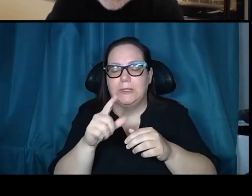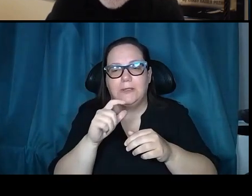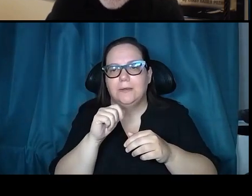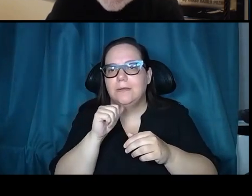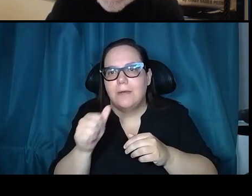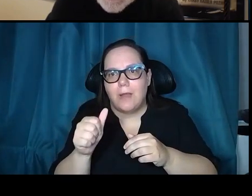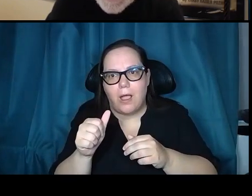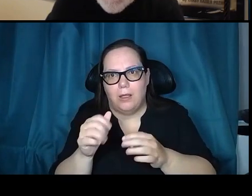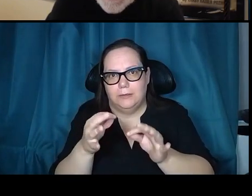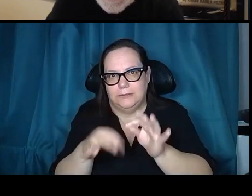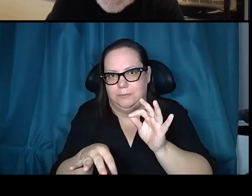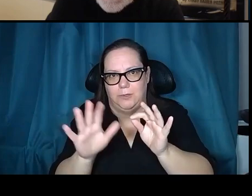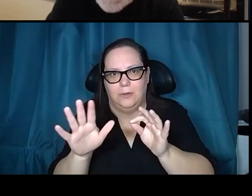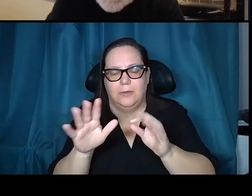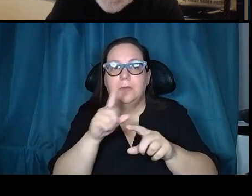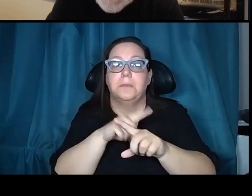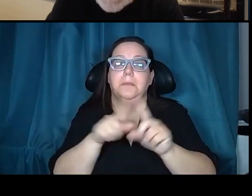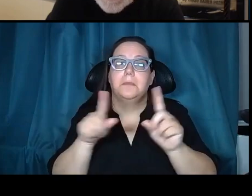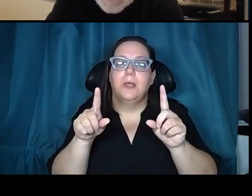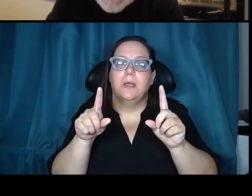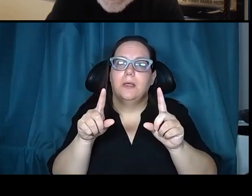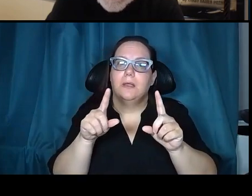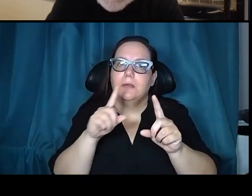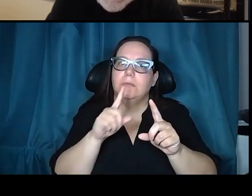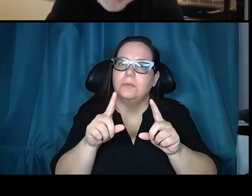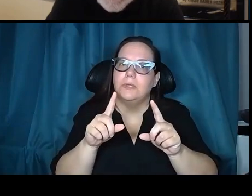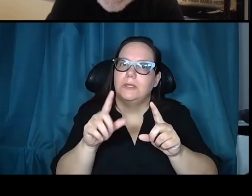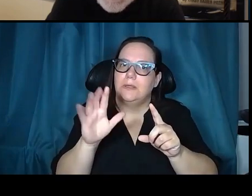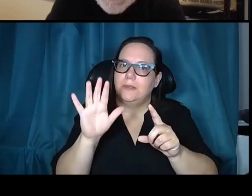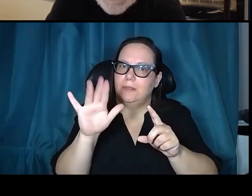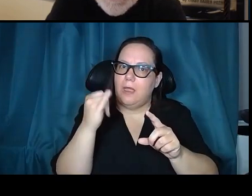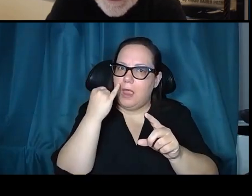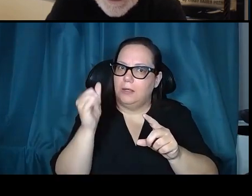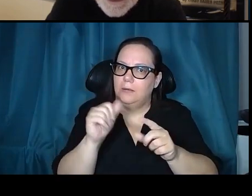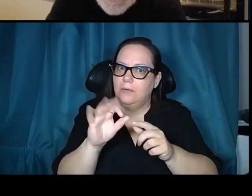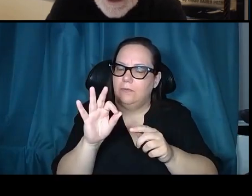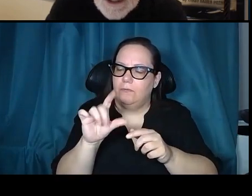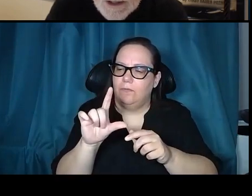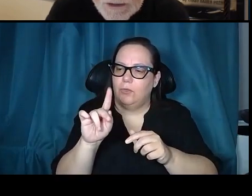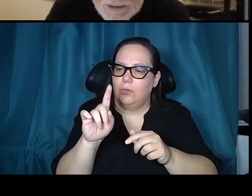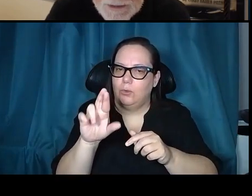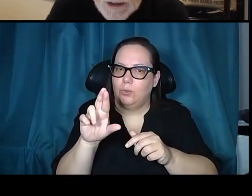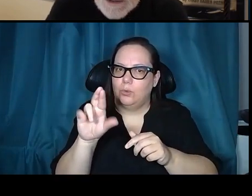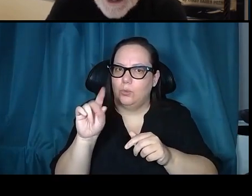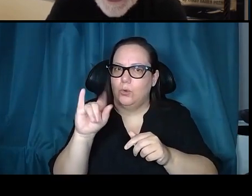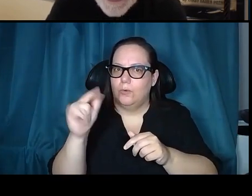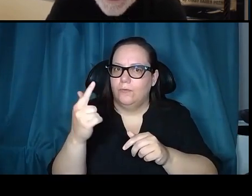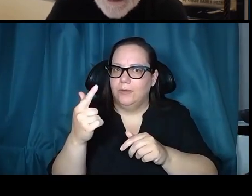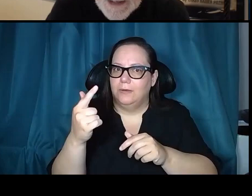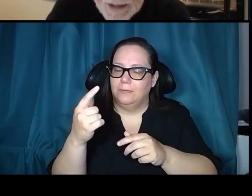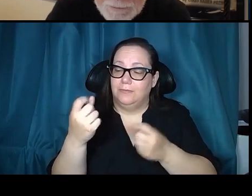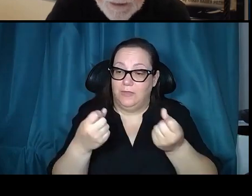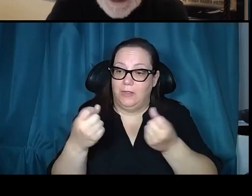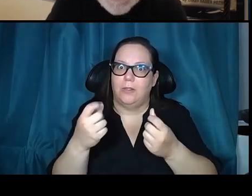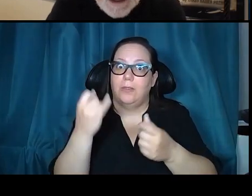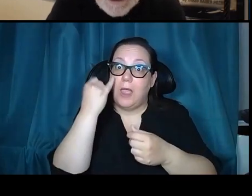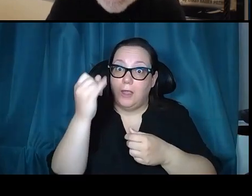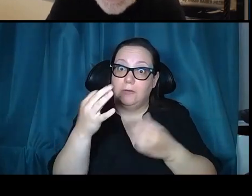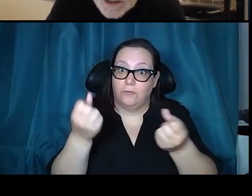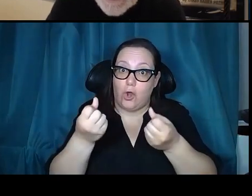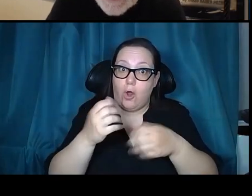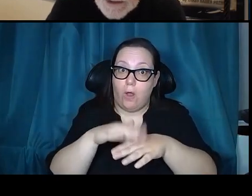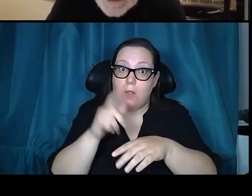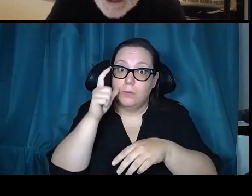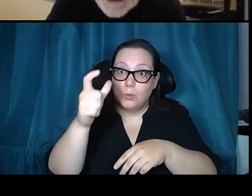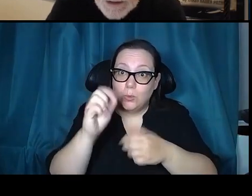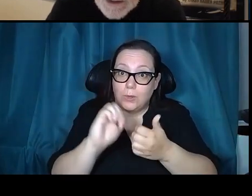objectives. Astronaut operated lunar roving vehicle. The idea of having a car on the moon. What a concept. Okay, how did that happen? Well,